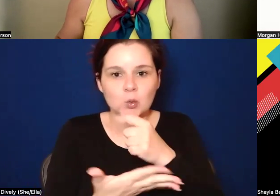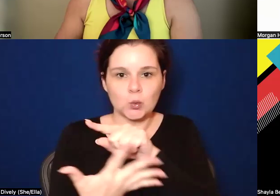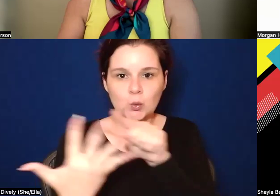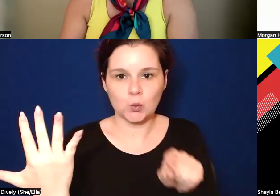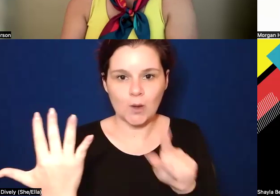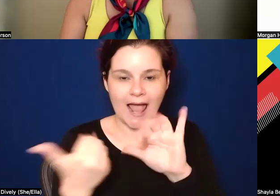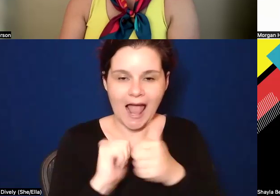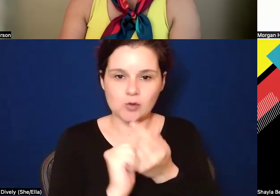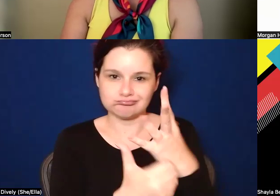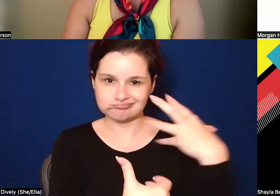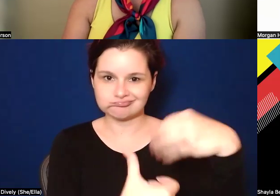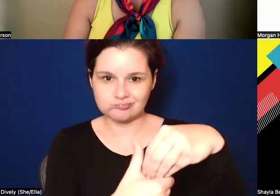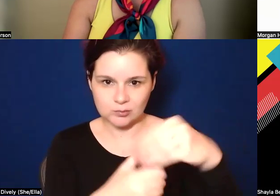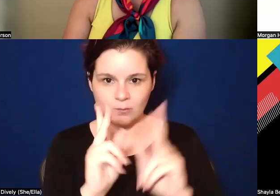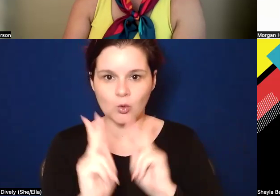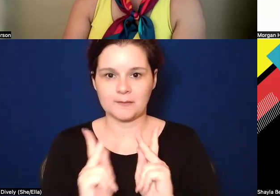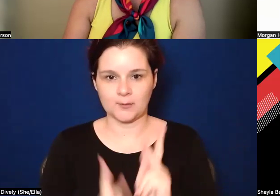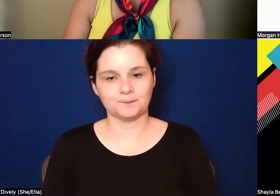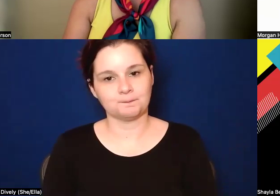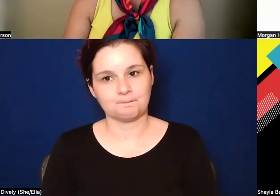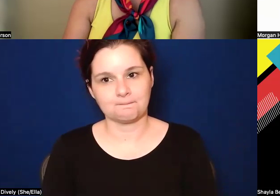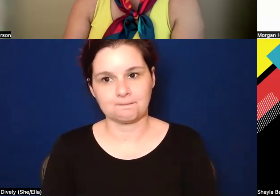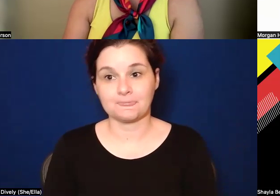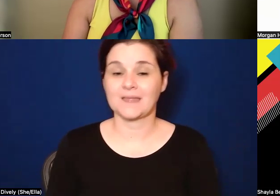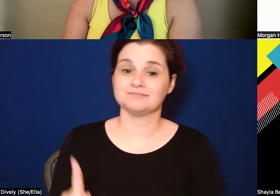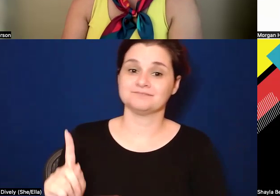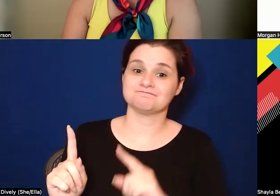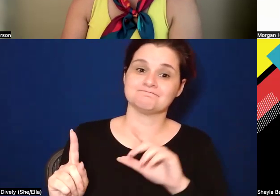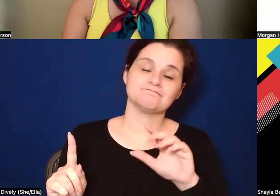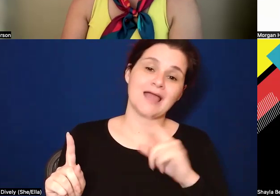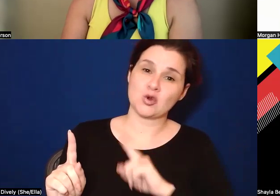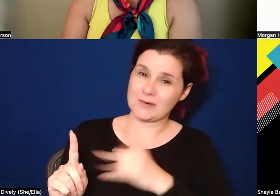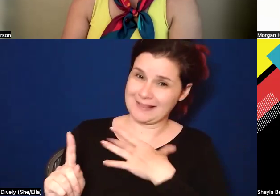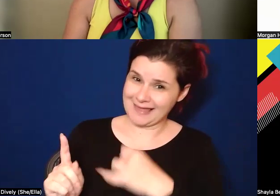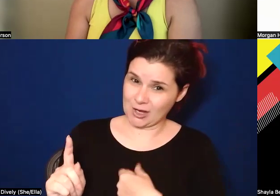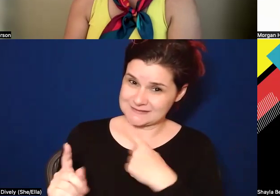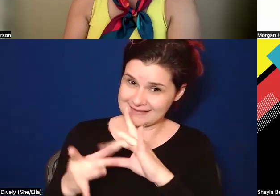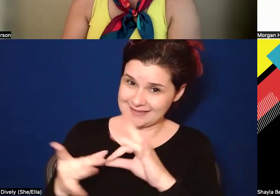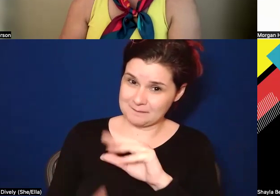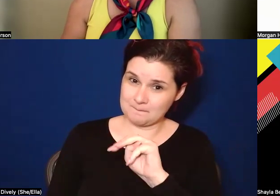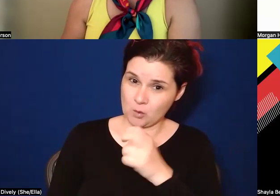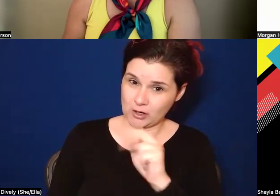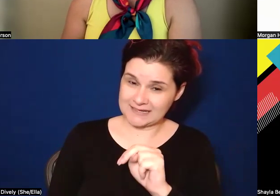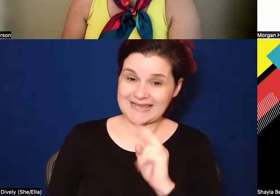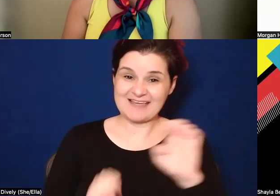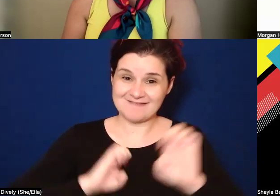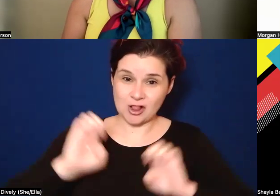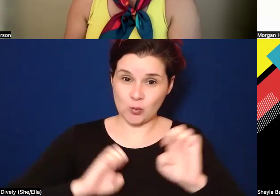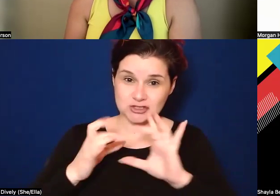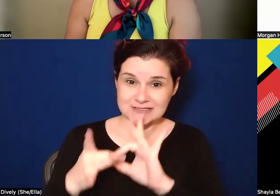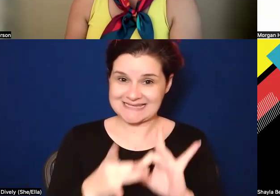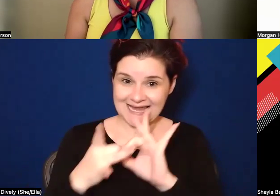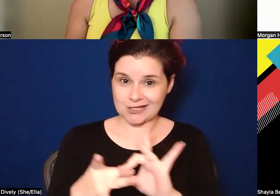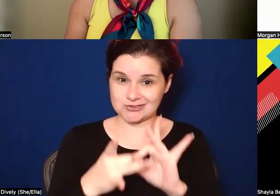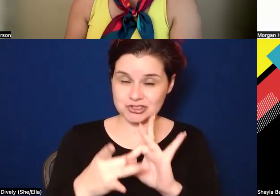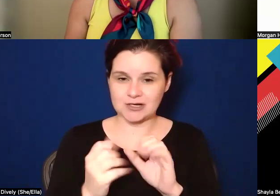engage more folks? I really love how you said that Morgan, like, um, evaluation is connection and really learning from